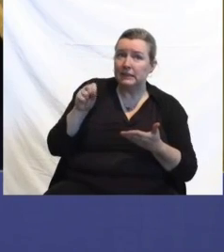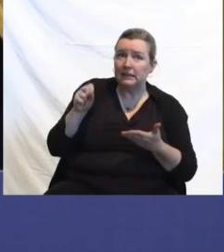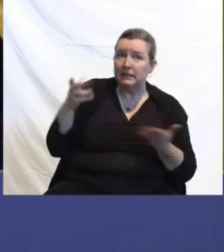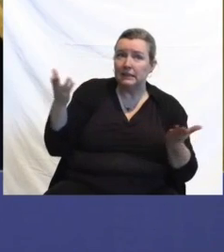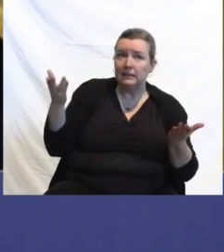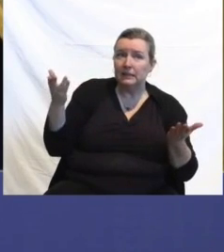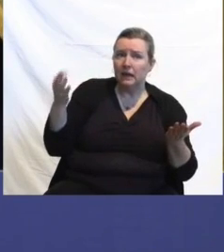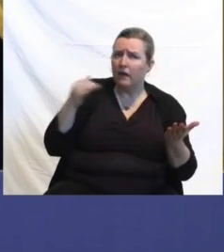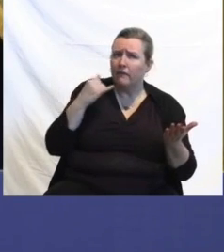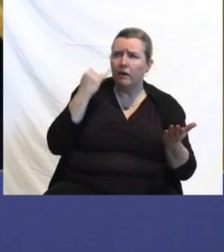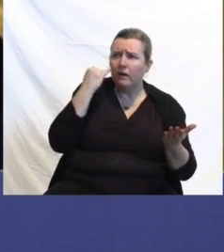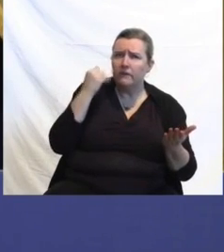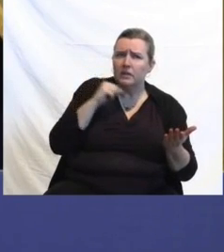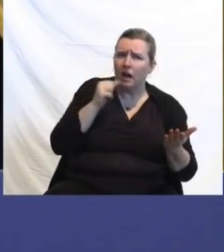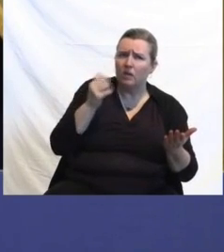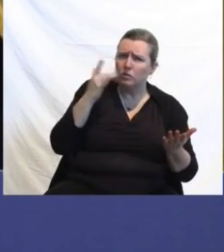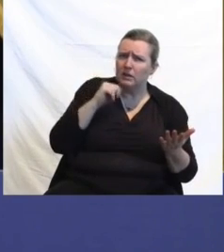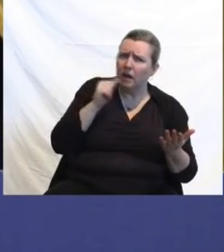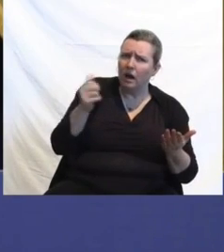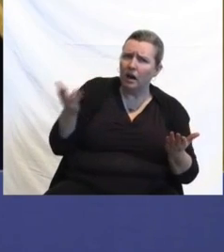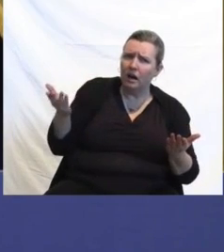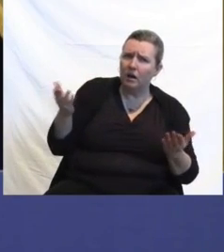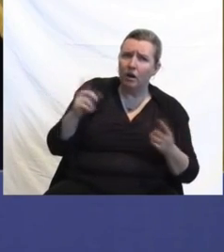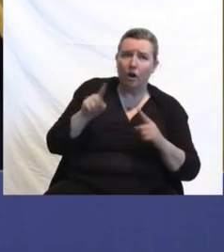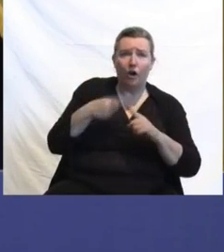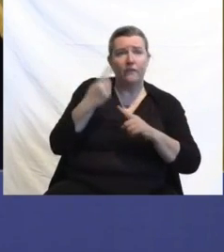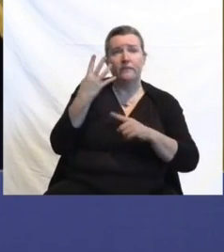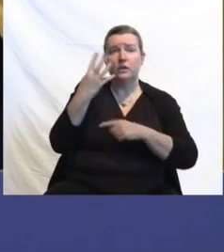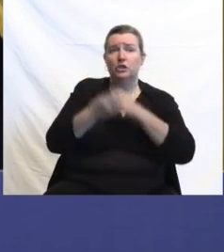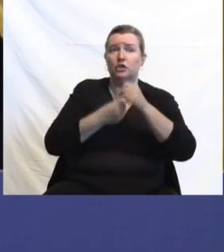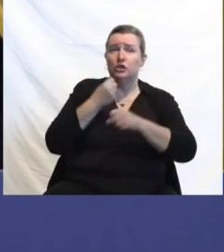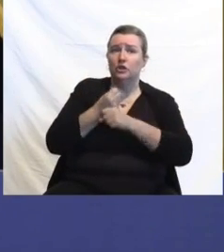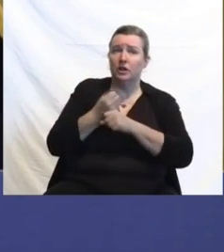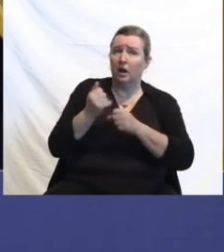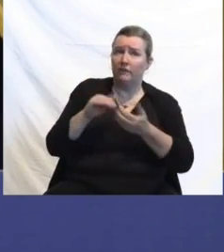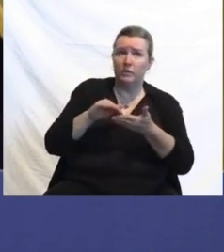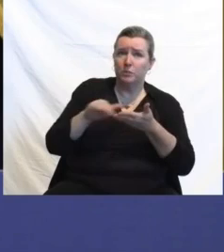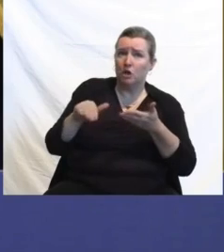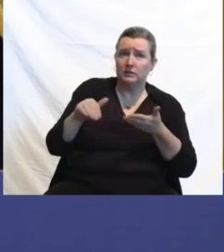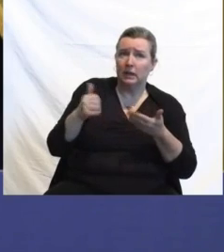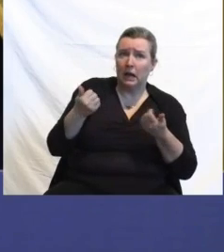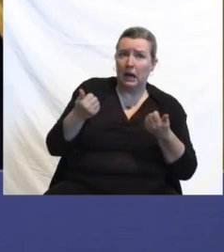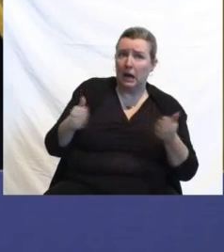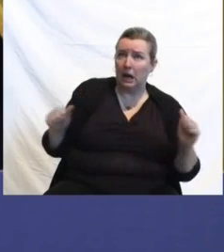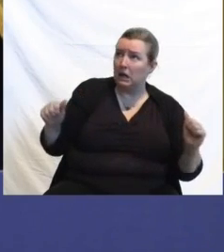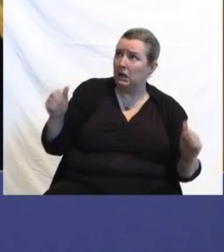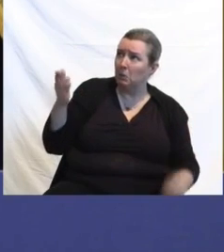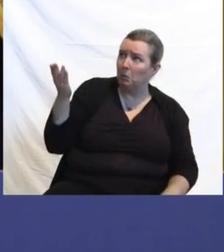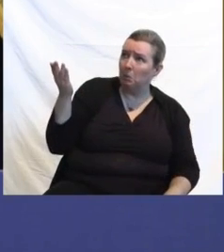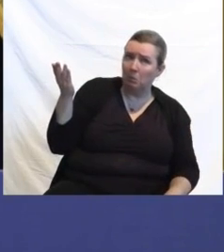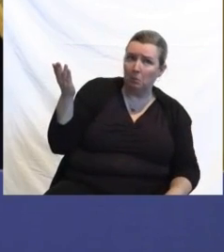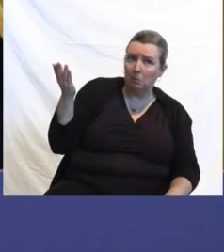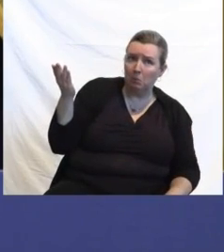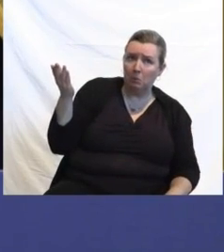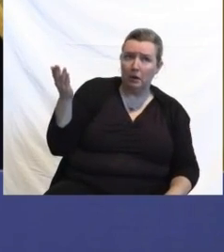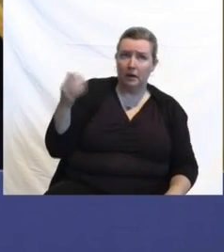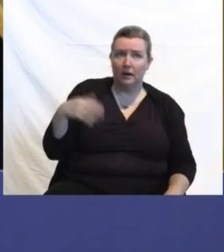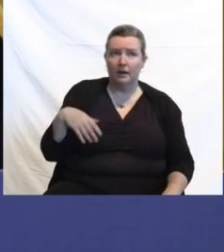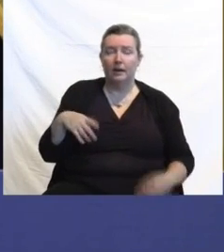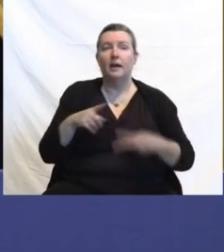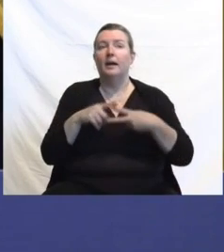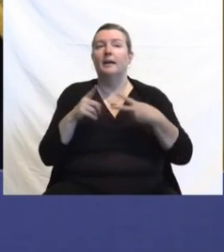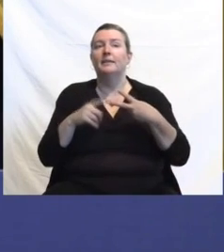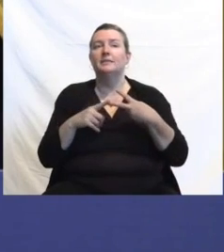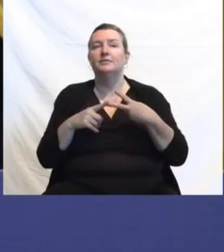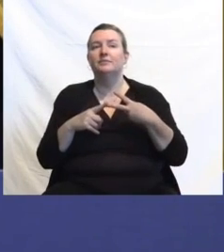gone your whole first term without personally pardoning or commuting any sentences? And then as we shift from your first term to your second